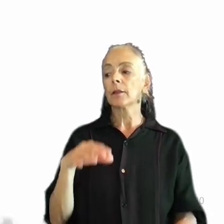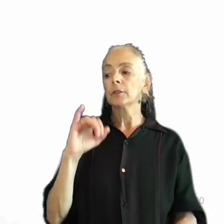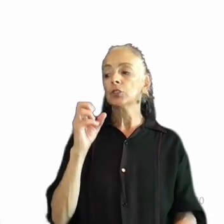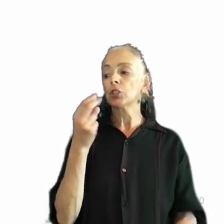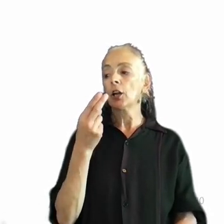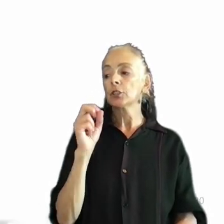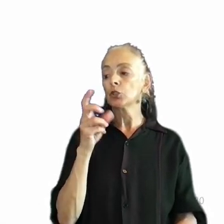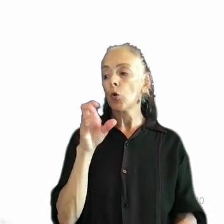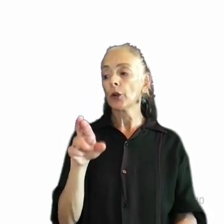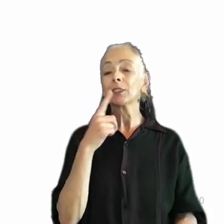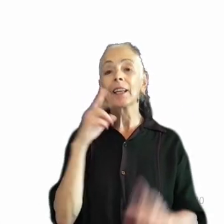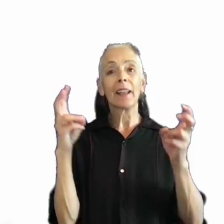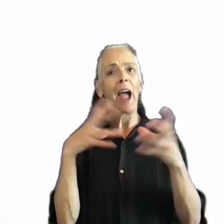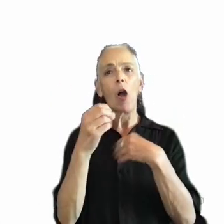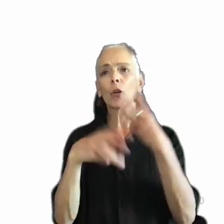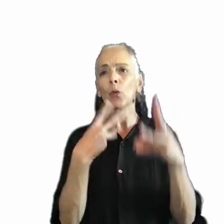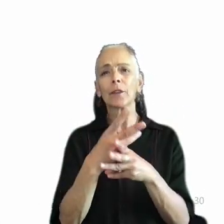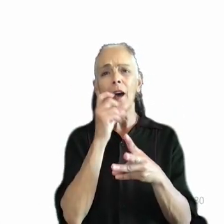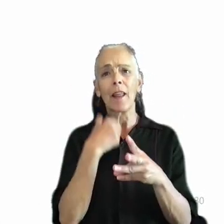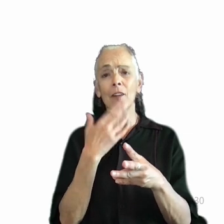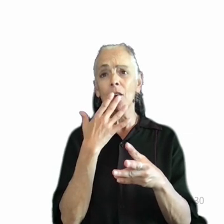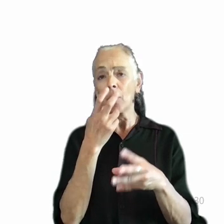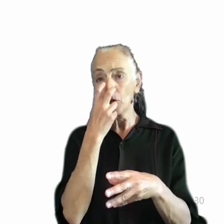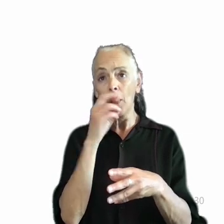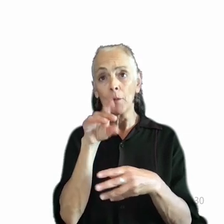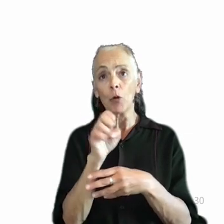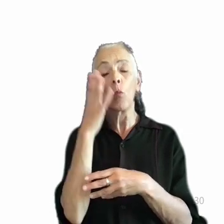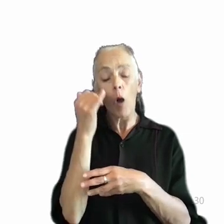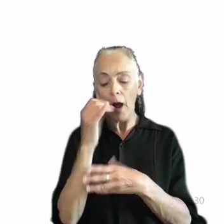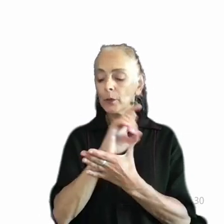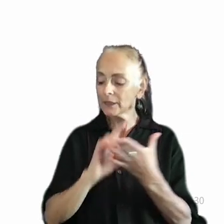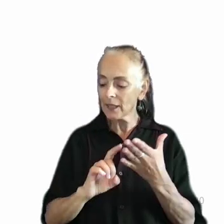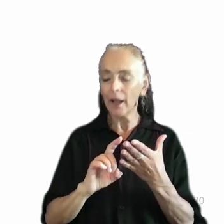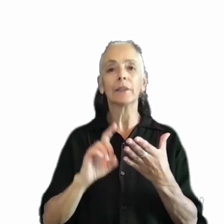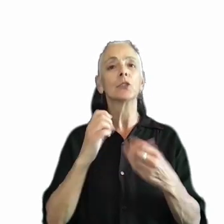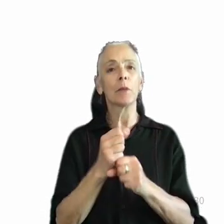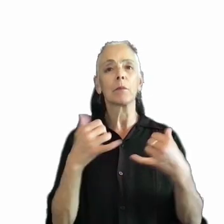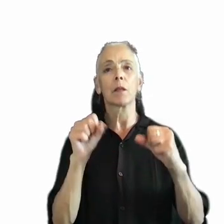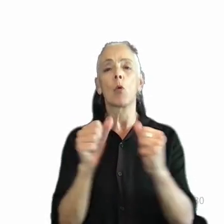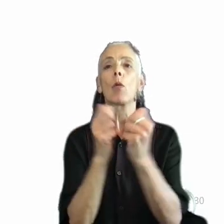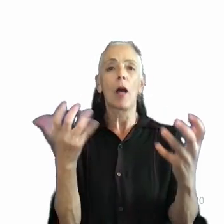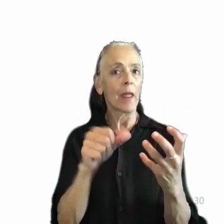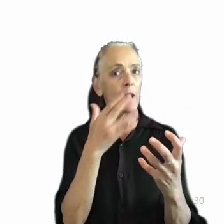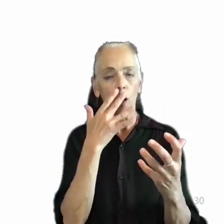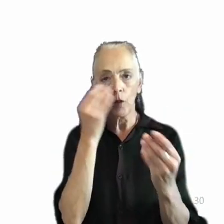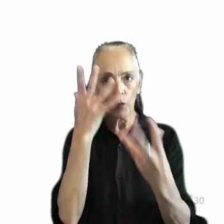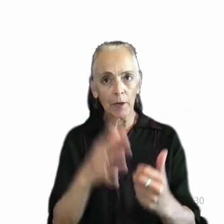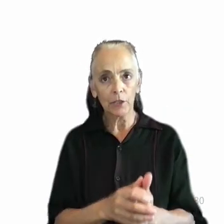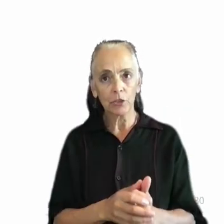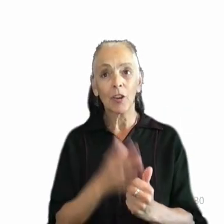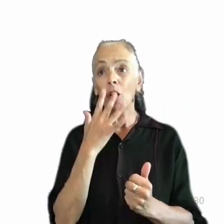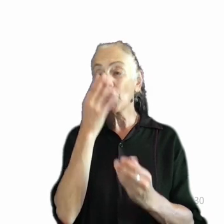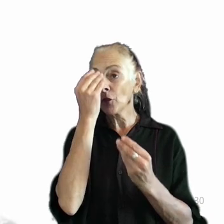not have a colorblind mode because it was designed to be playable without color information. Color information is redundant with other